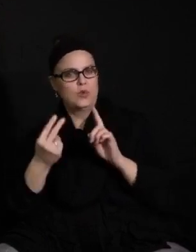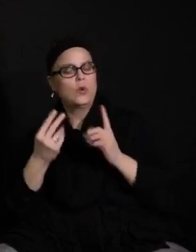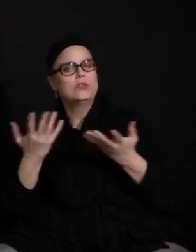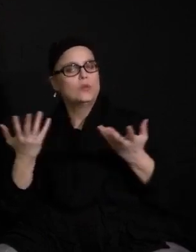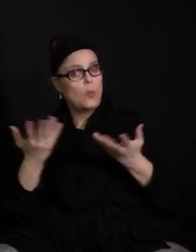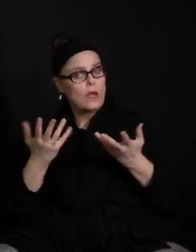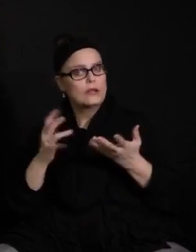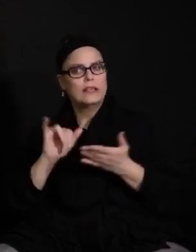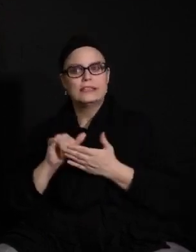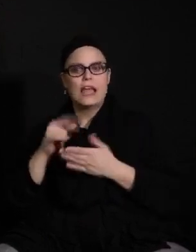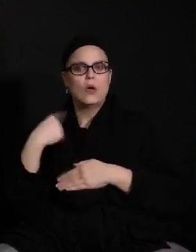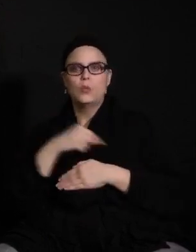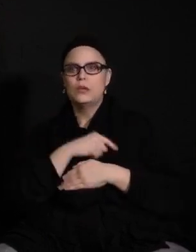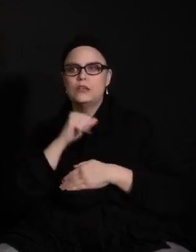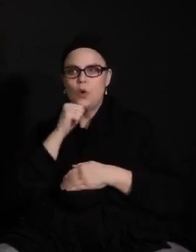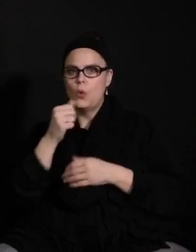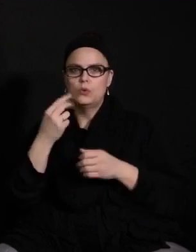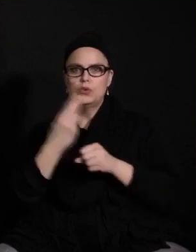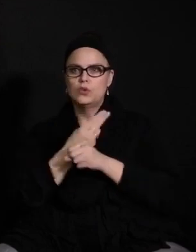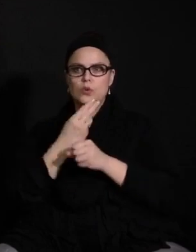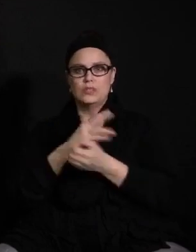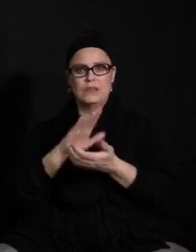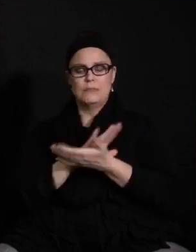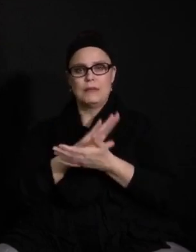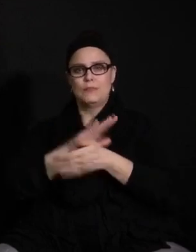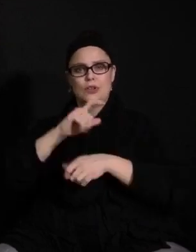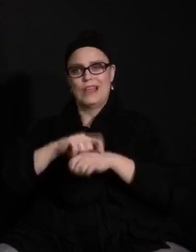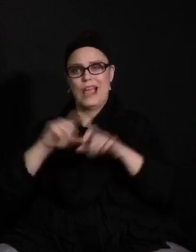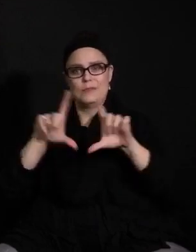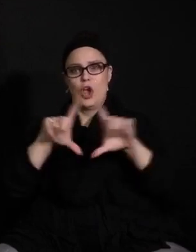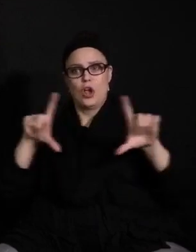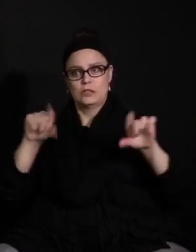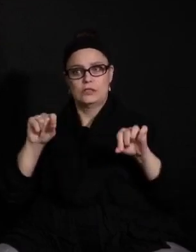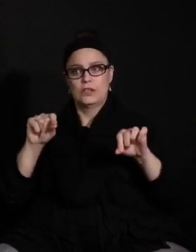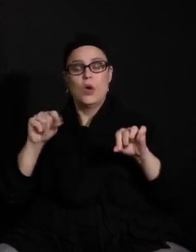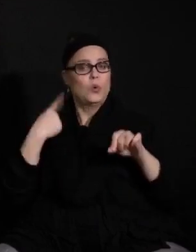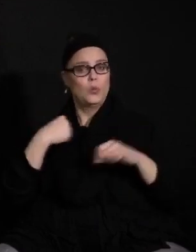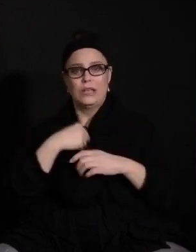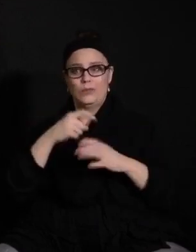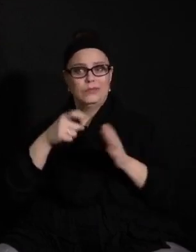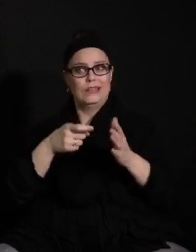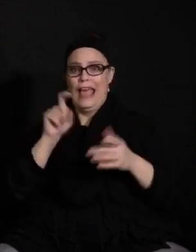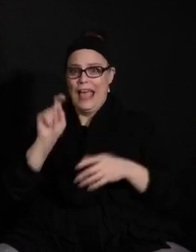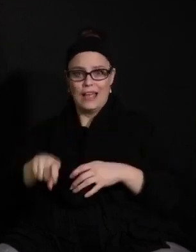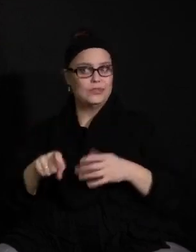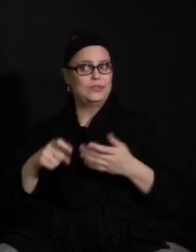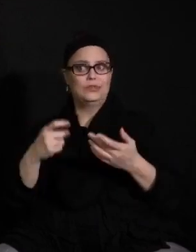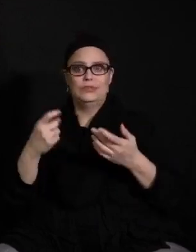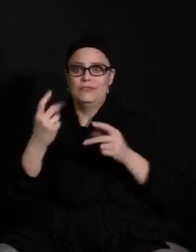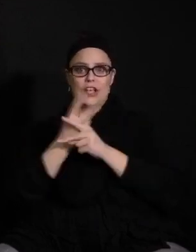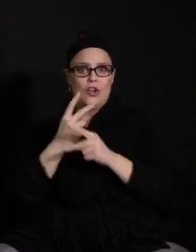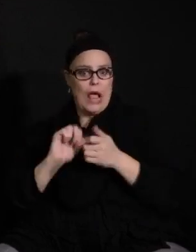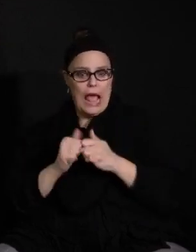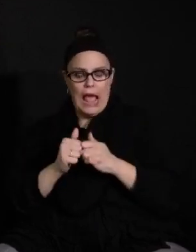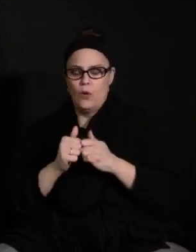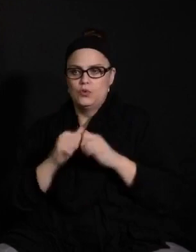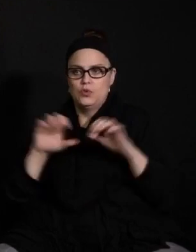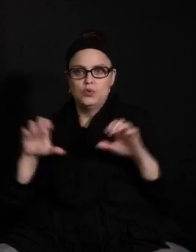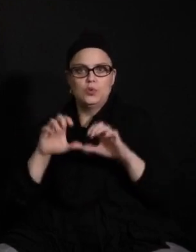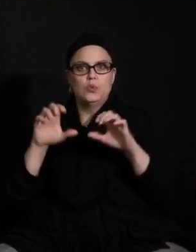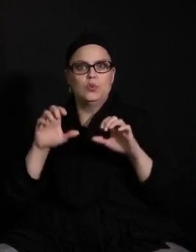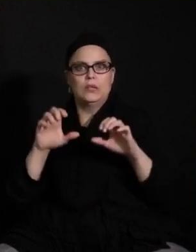that we no longer use paper time cards. We had to automate the way that we record time and enter time in the district. And